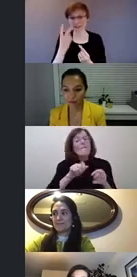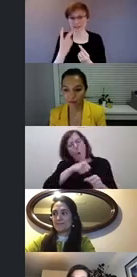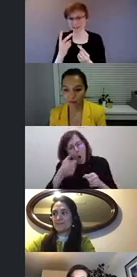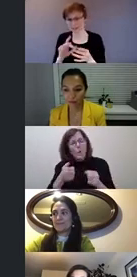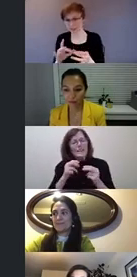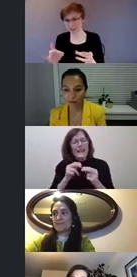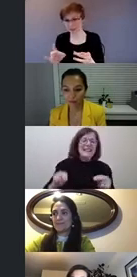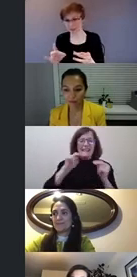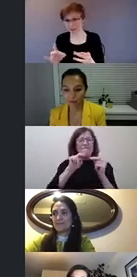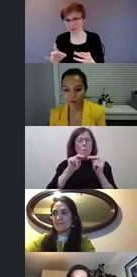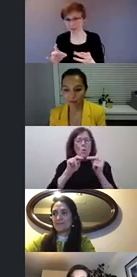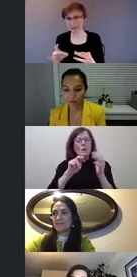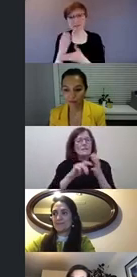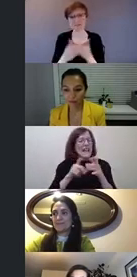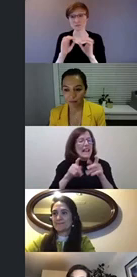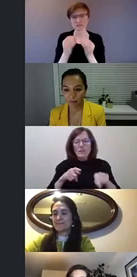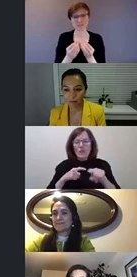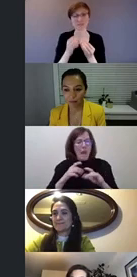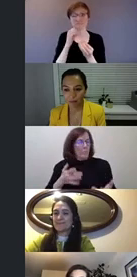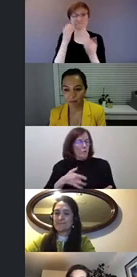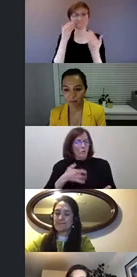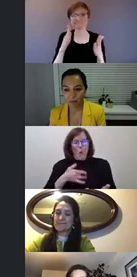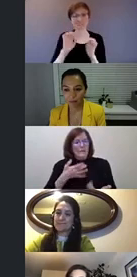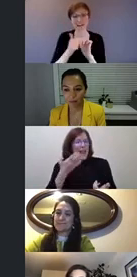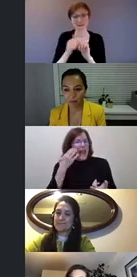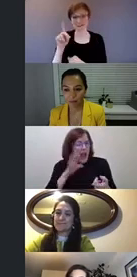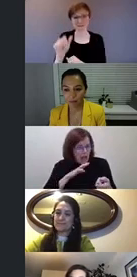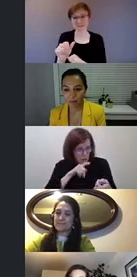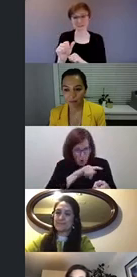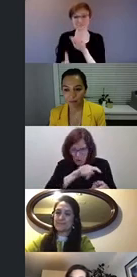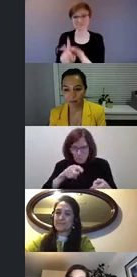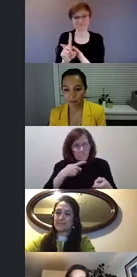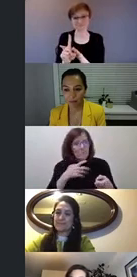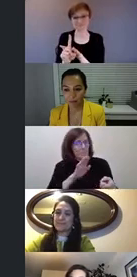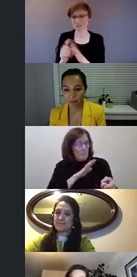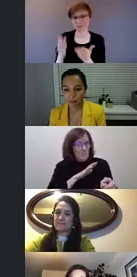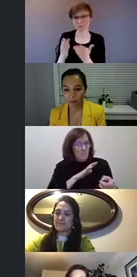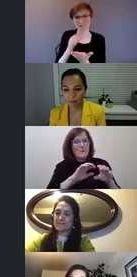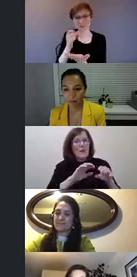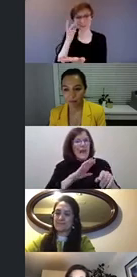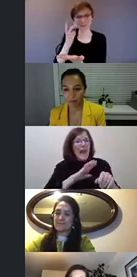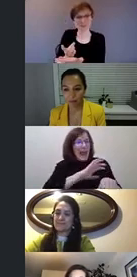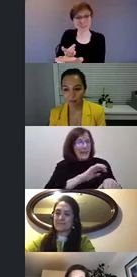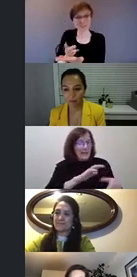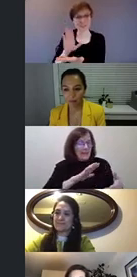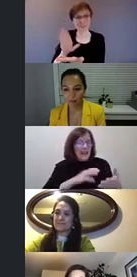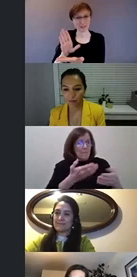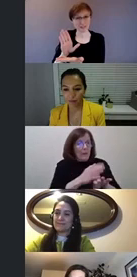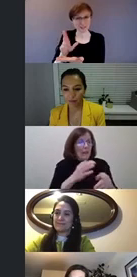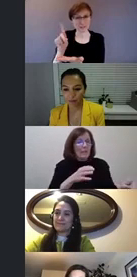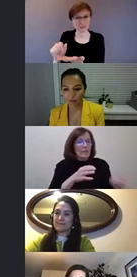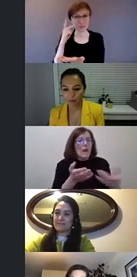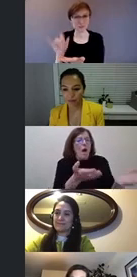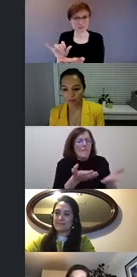organizations aren't always aware of how disability can present and I totally agree I think that's you know that's on us as or people who work in these